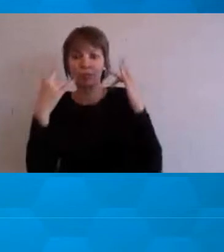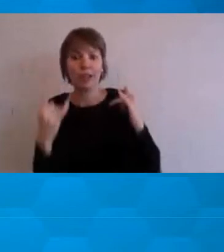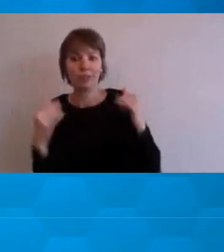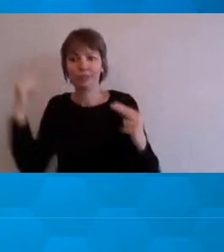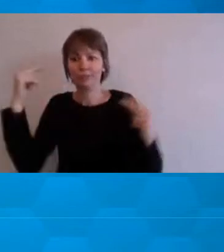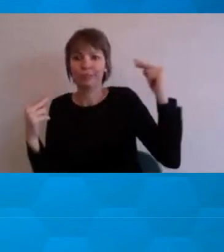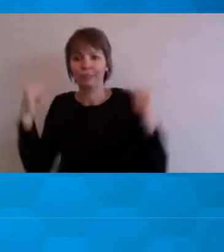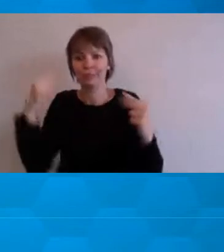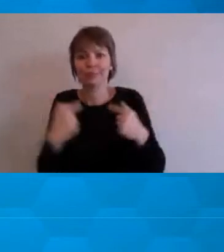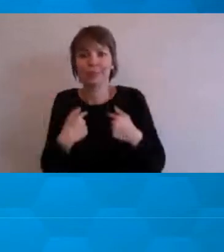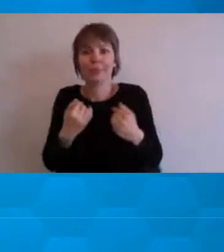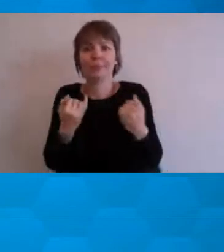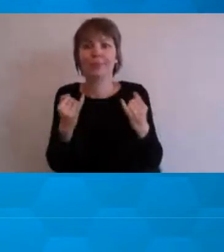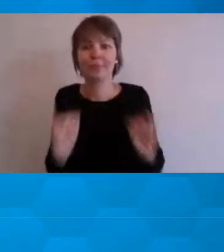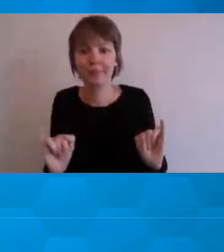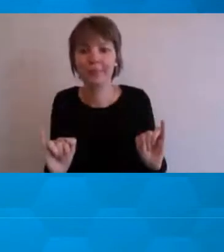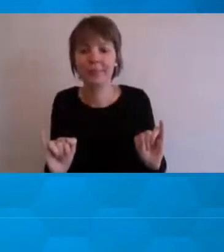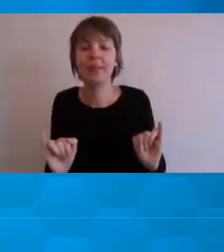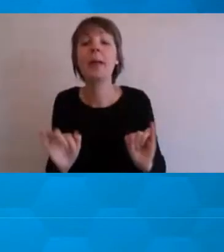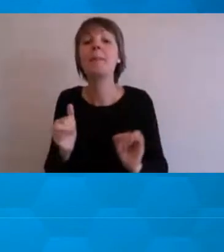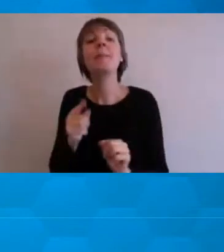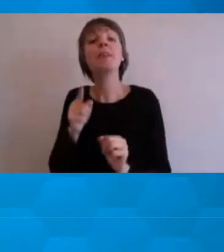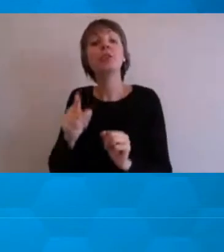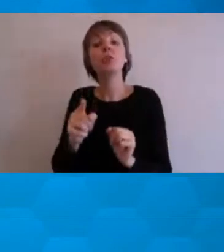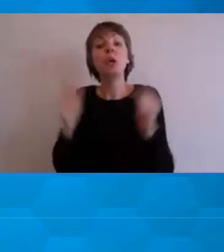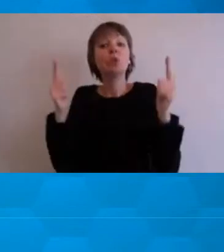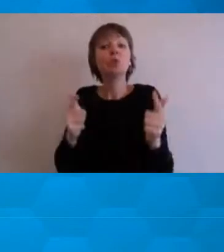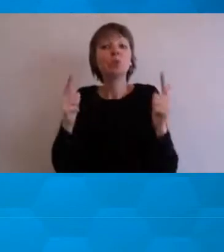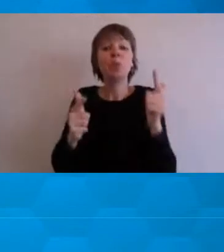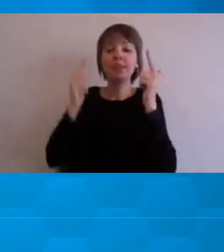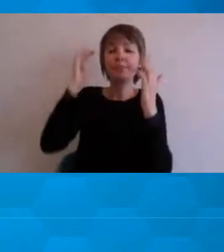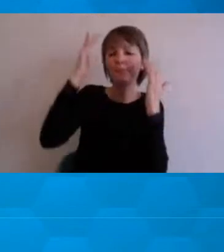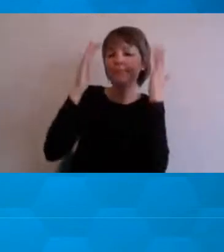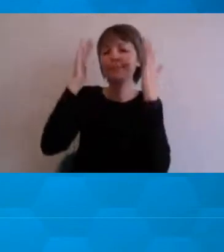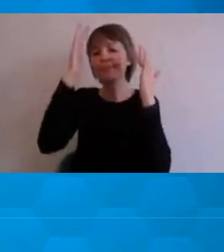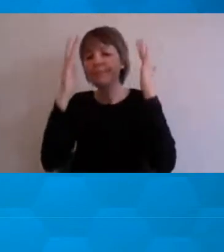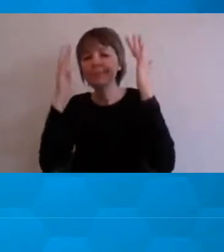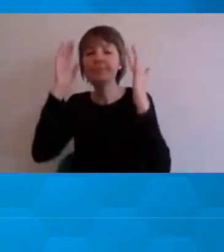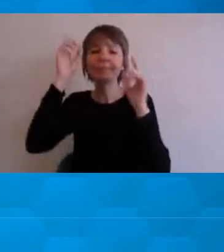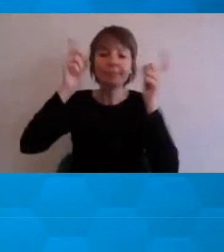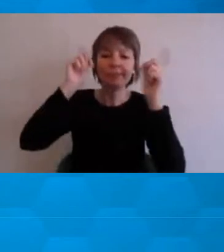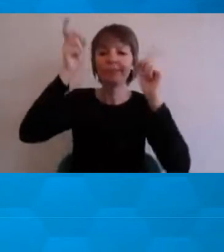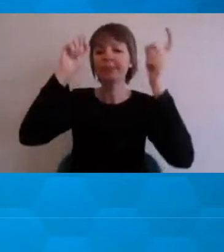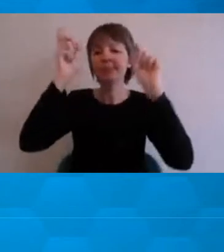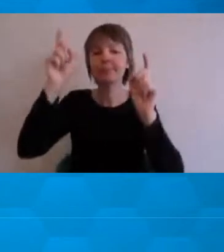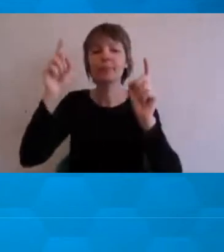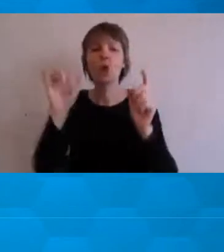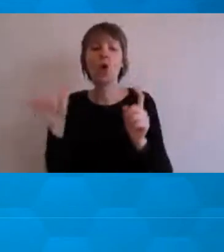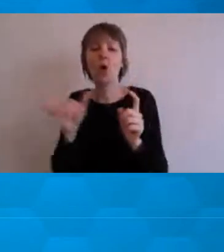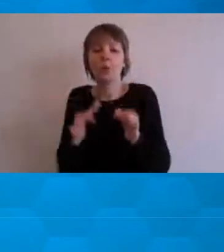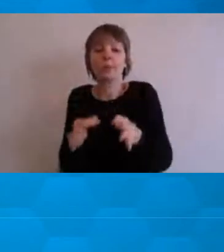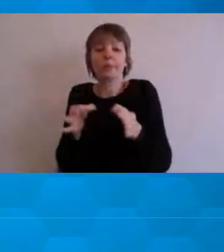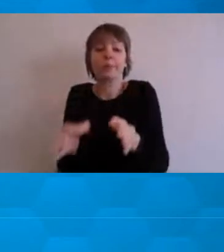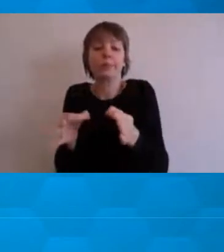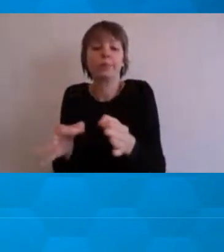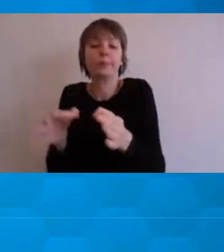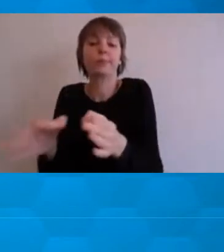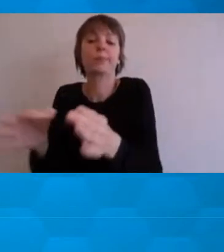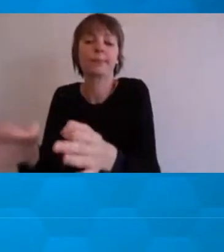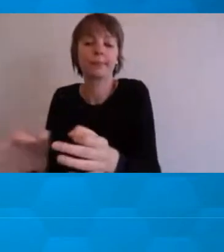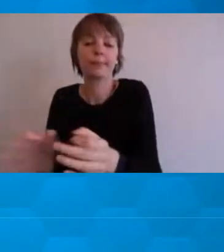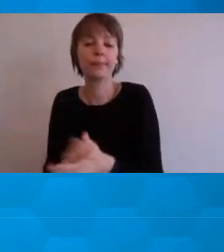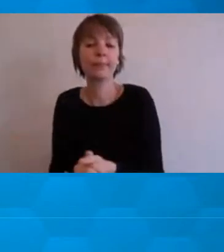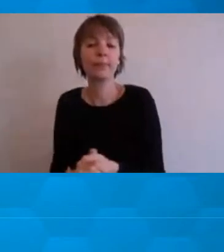you know, maybe you deal with overthinking, maybe you deal with procrastination, or you have had serious